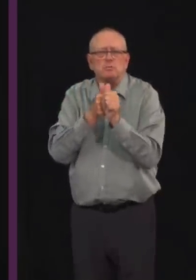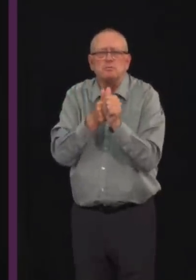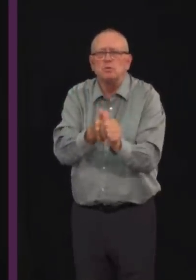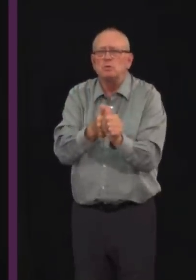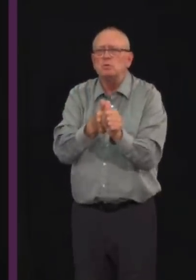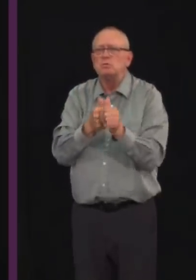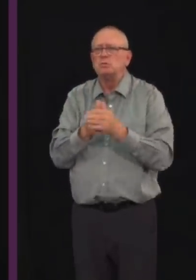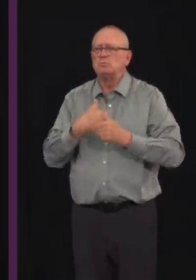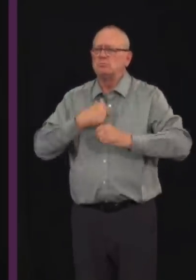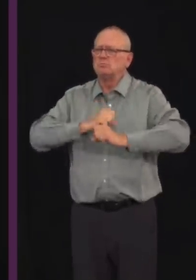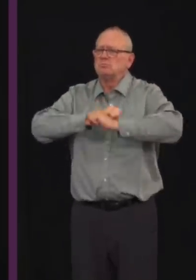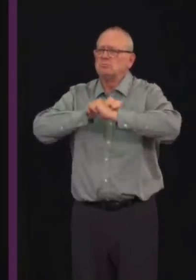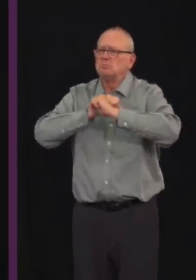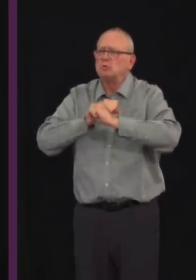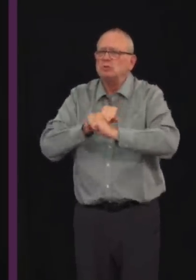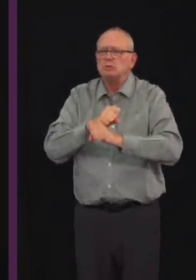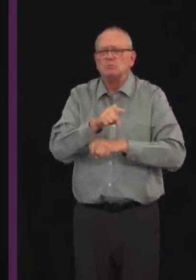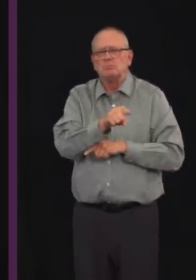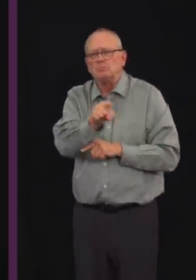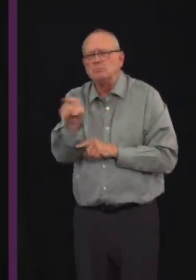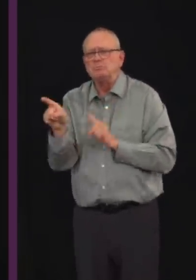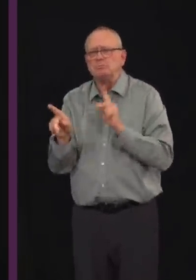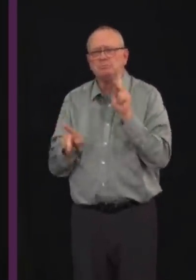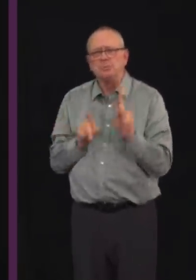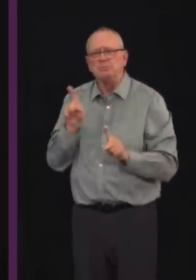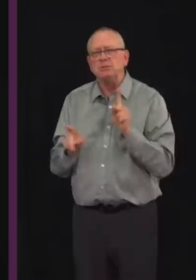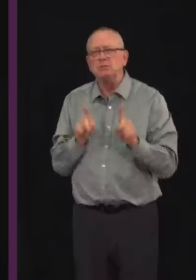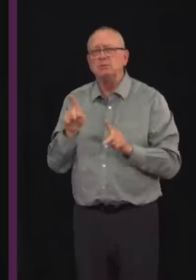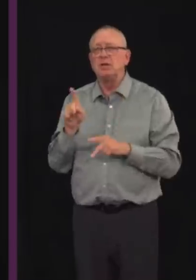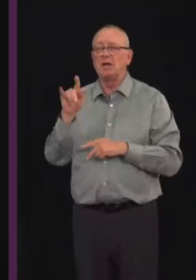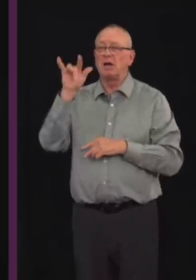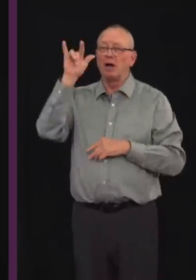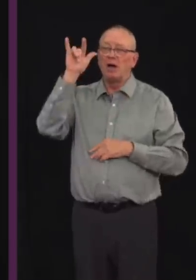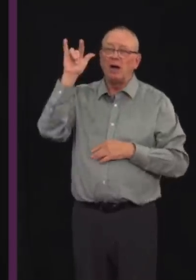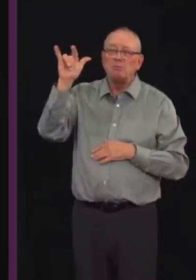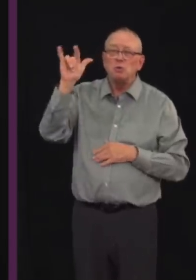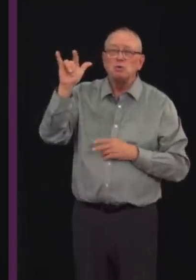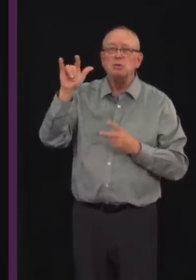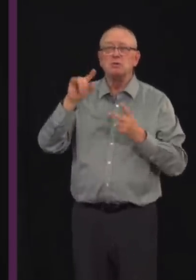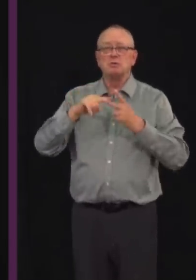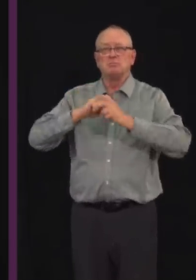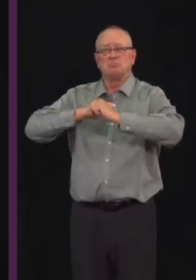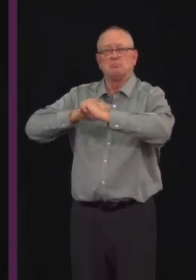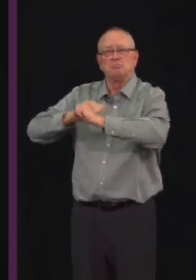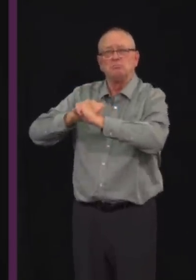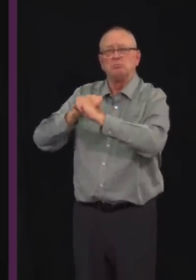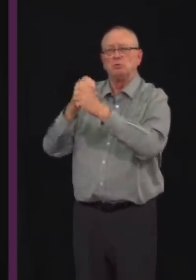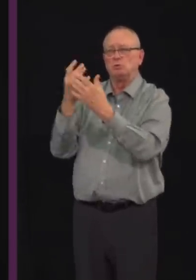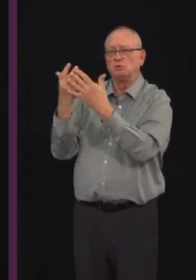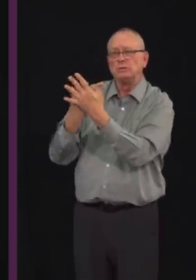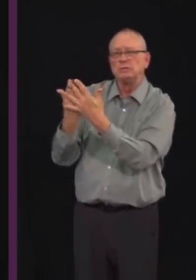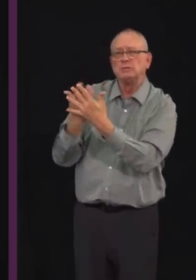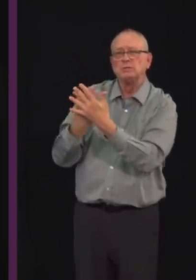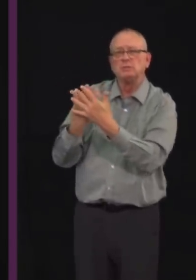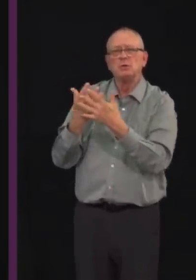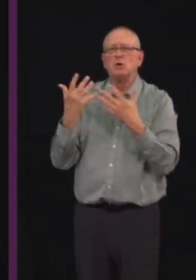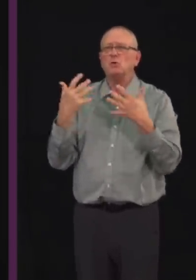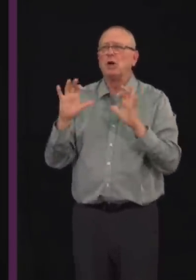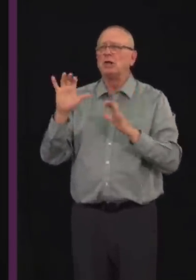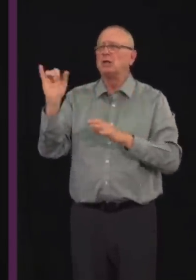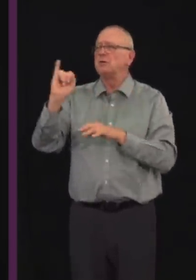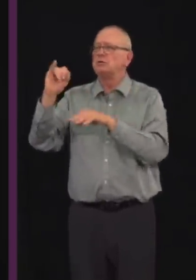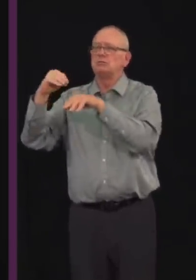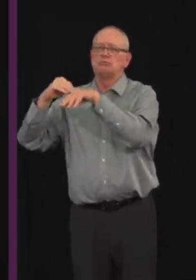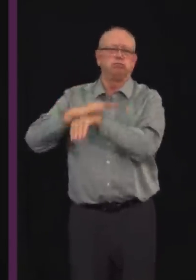We have secured our borders and airports against imported infections. And our world-leading testing and tracing system